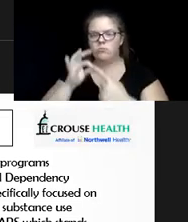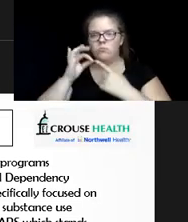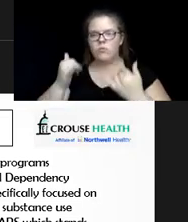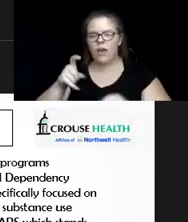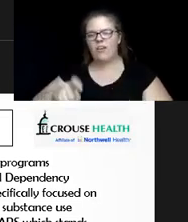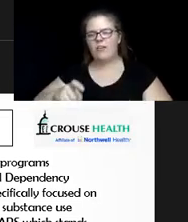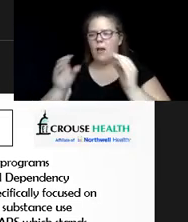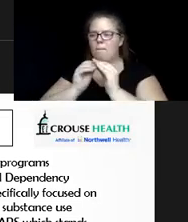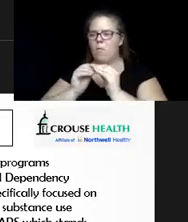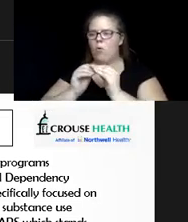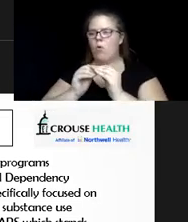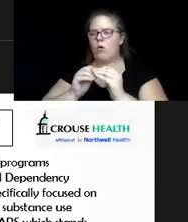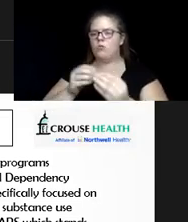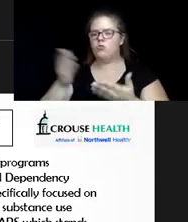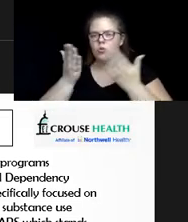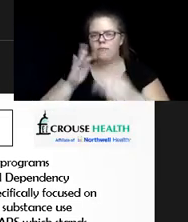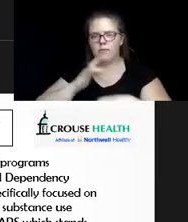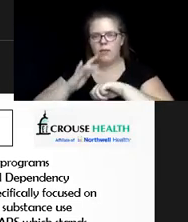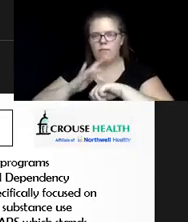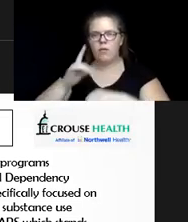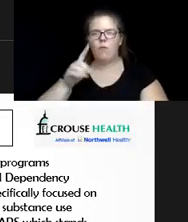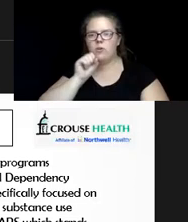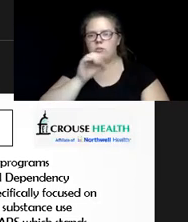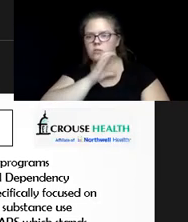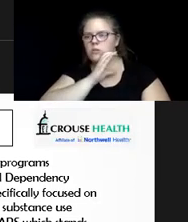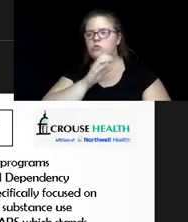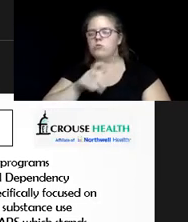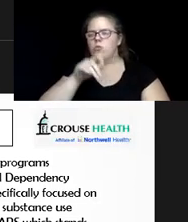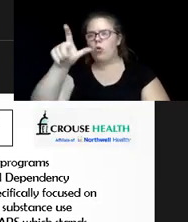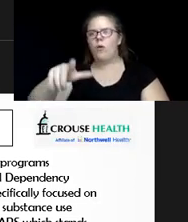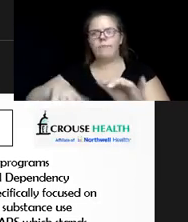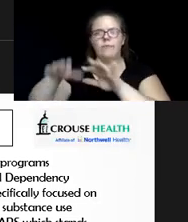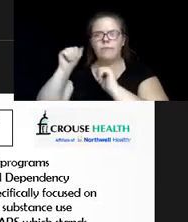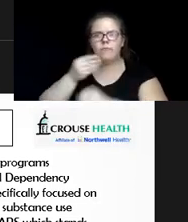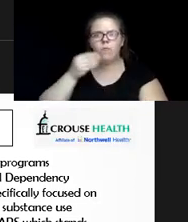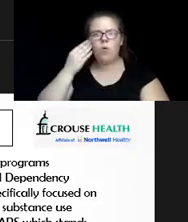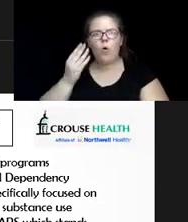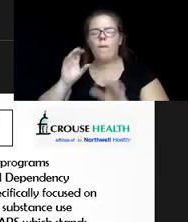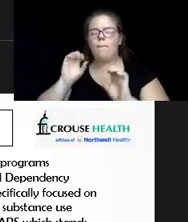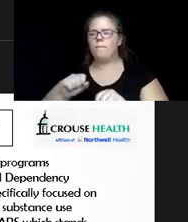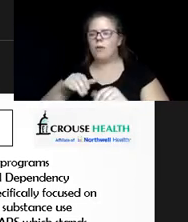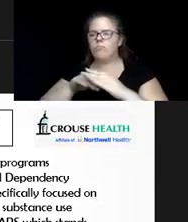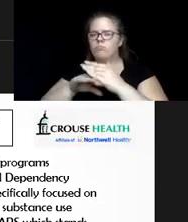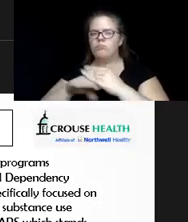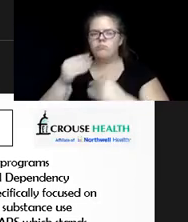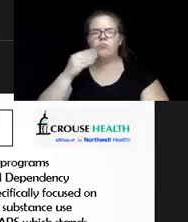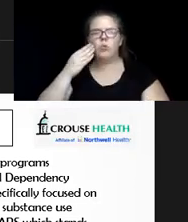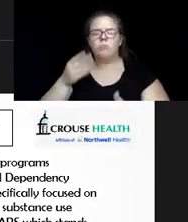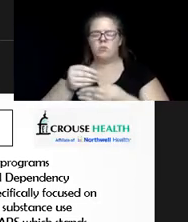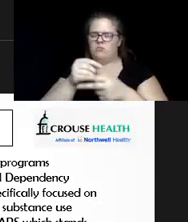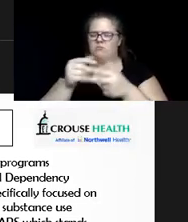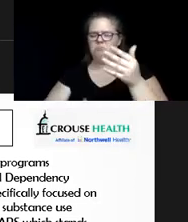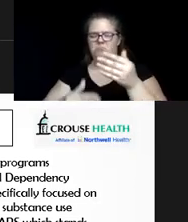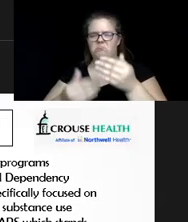services available, that even if they don't leave their house, they can access a lot more services here and there. So those are some of the examples I have.